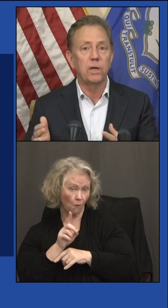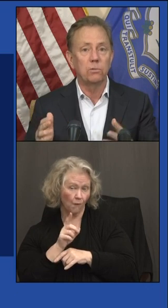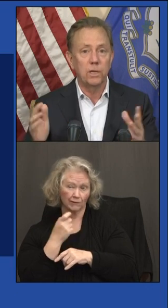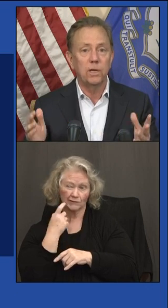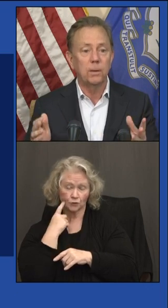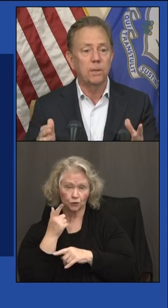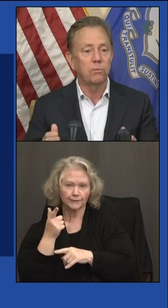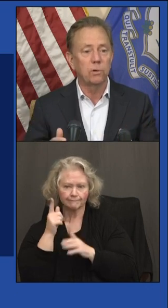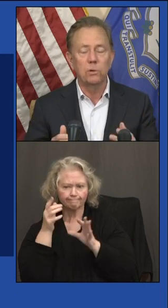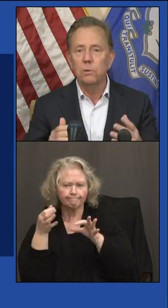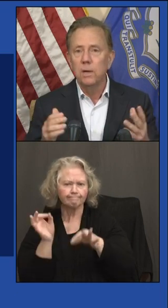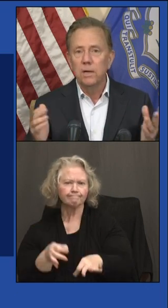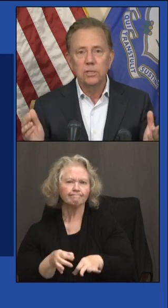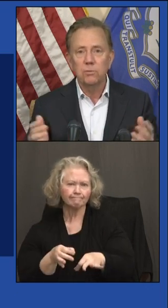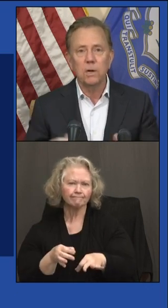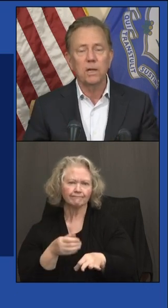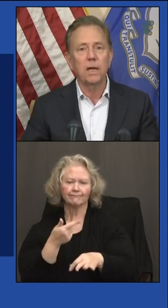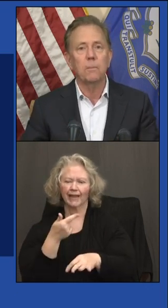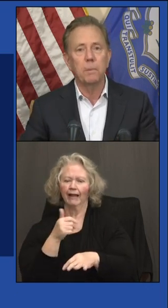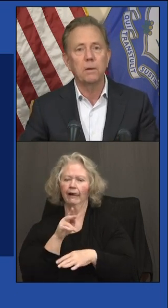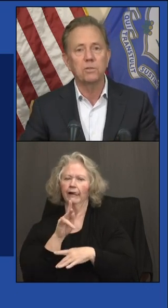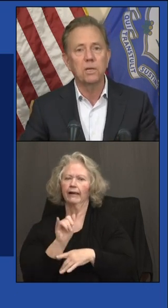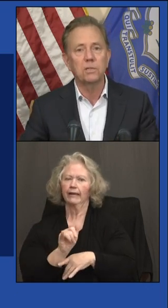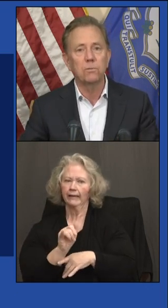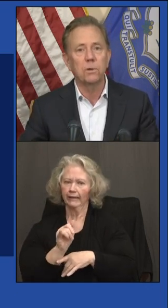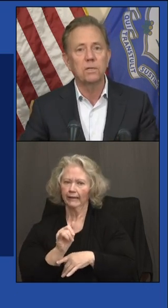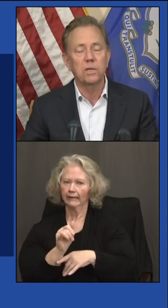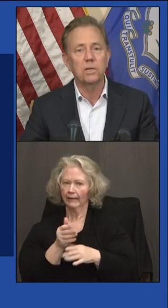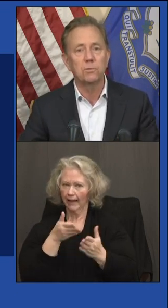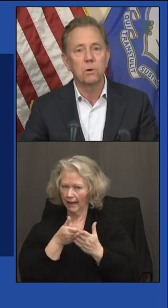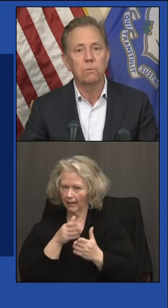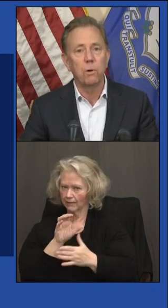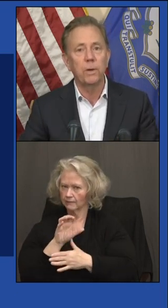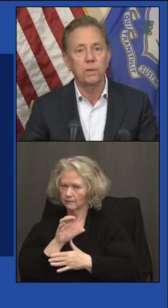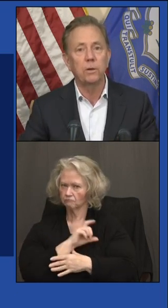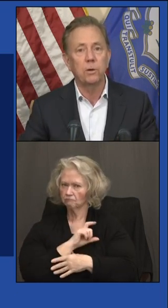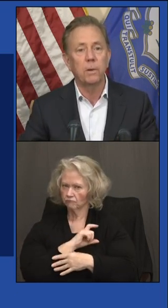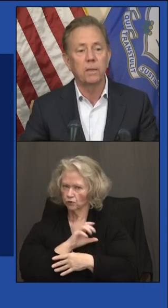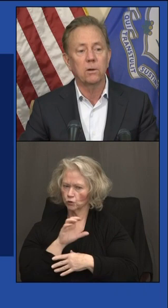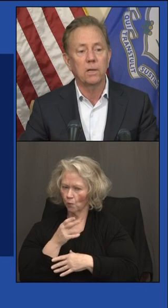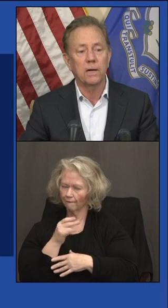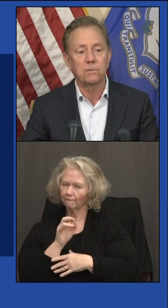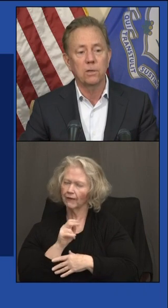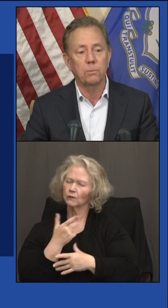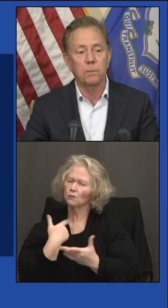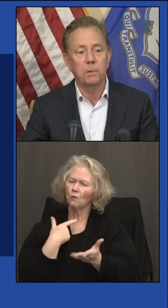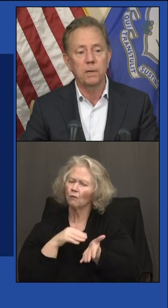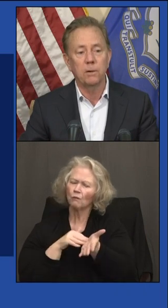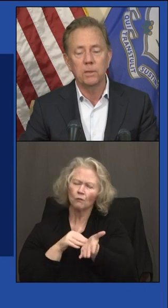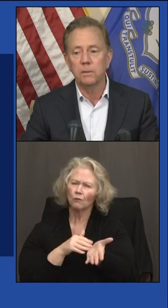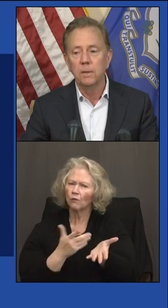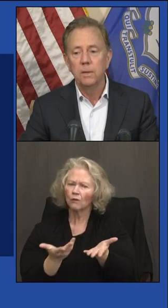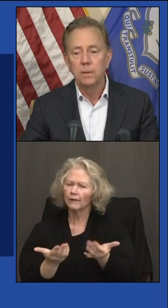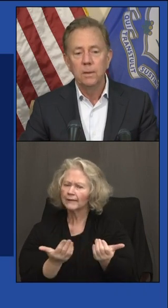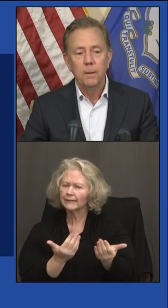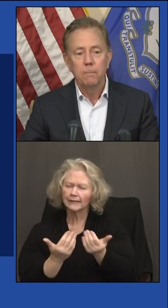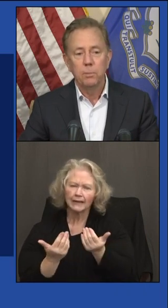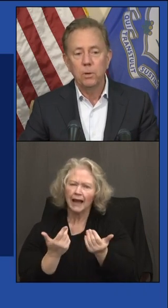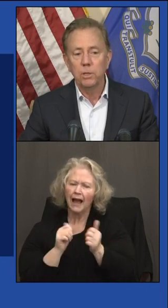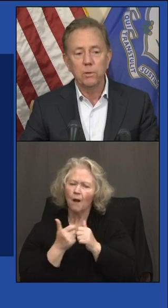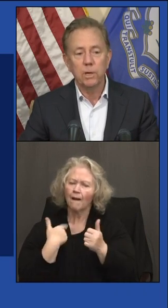a verdict of guilty coming through. Just wanted to get a better sense of where these kids were and what we could do to make their lives a little bit better. And,